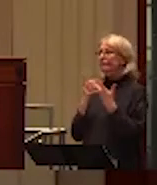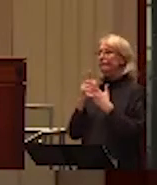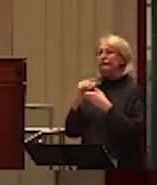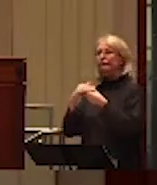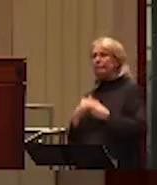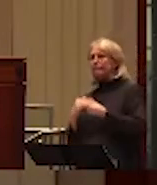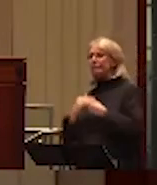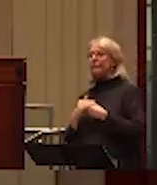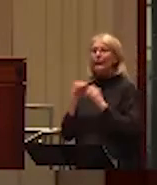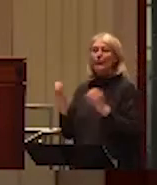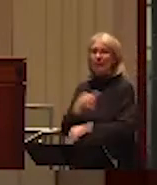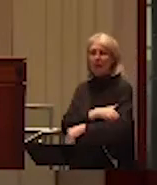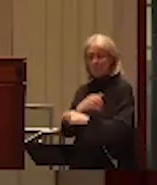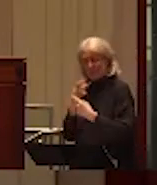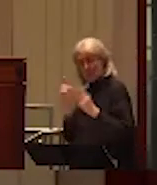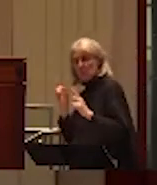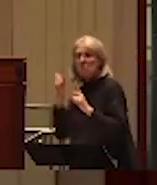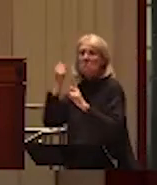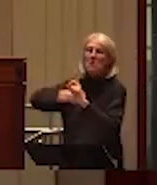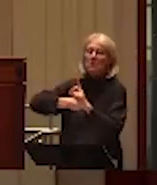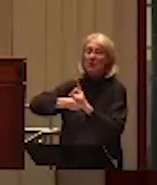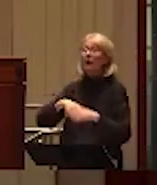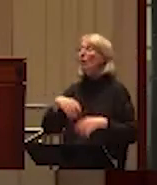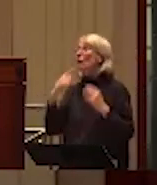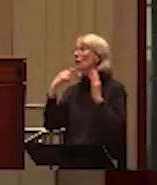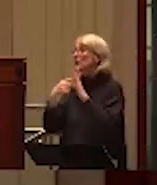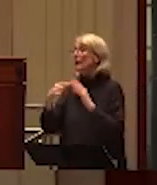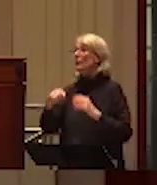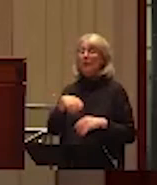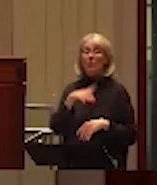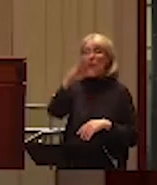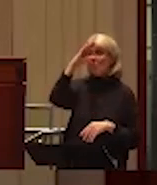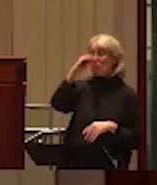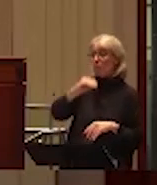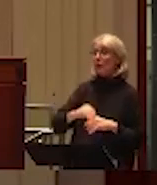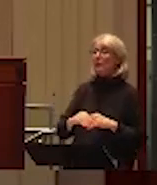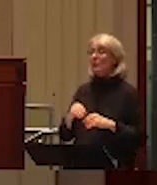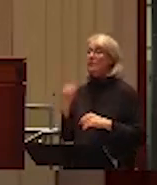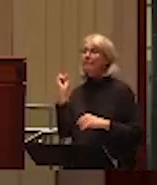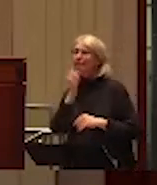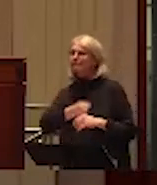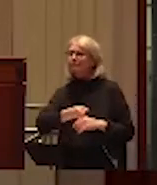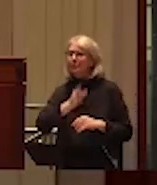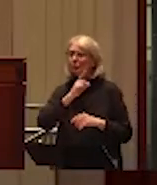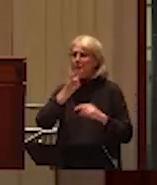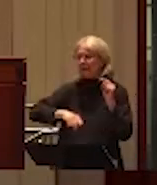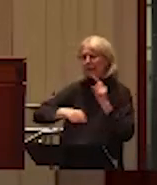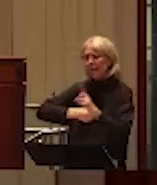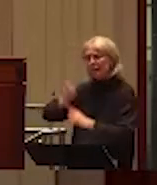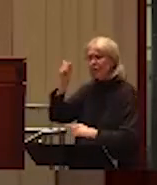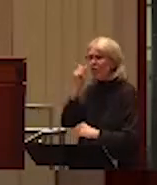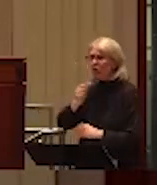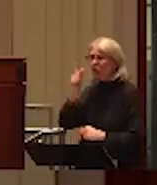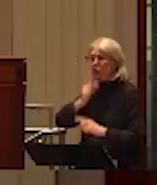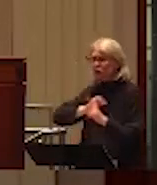analyses of these things, boys tend to be taught not to, not to hit girls. And then there's a lot of